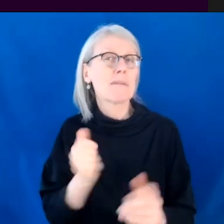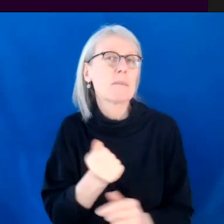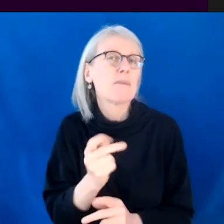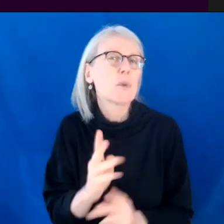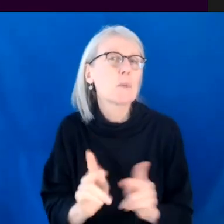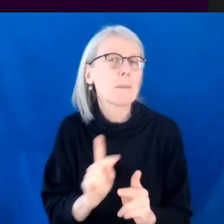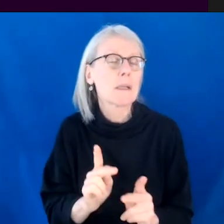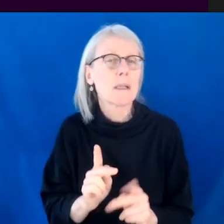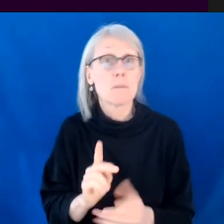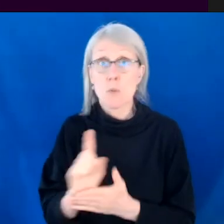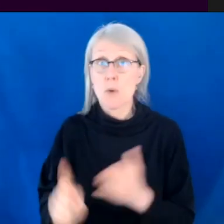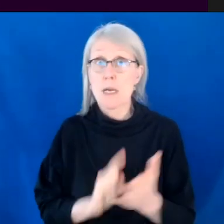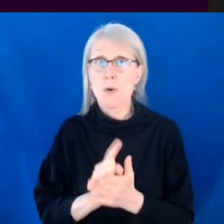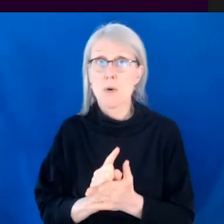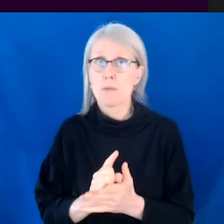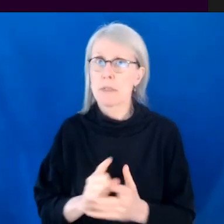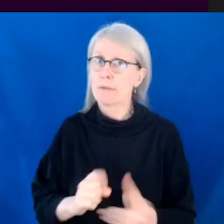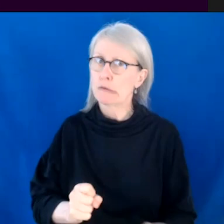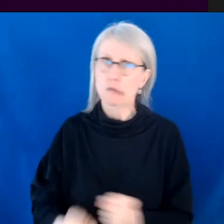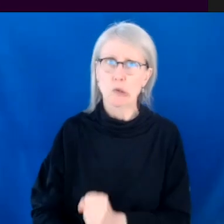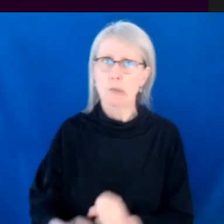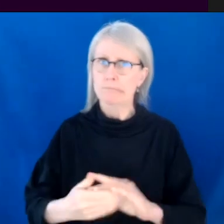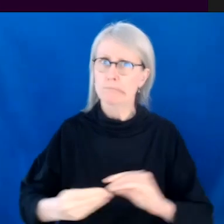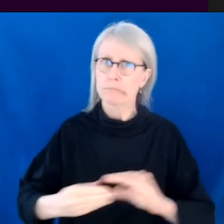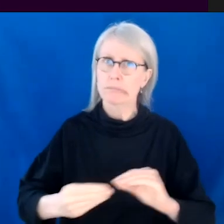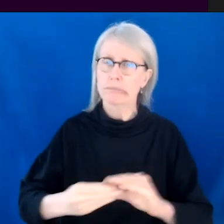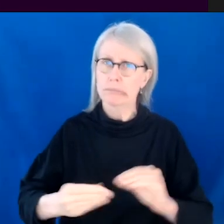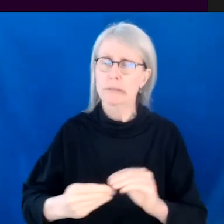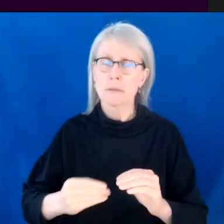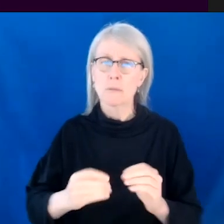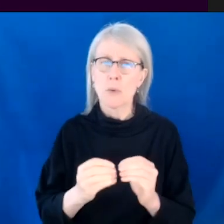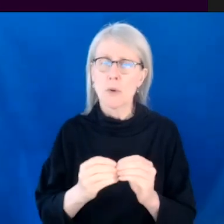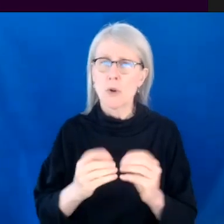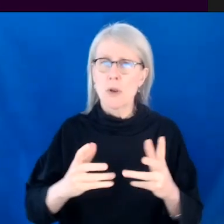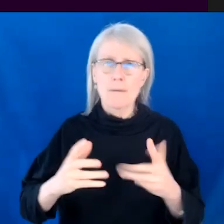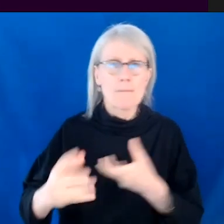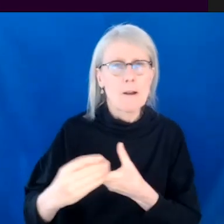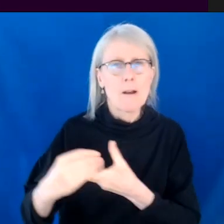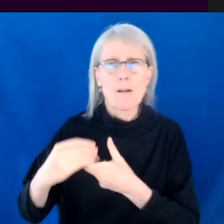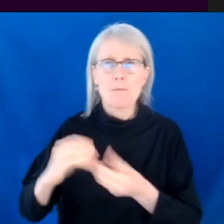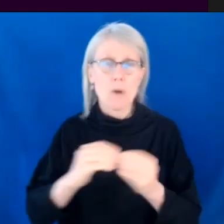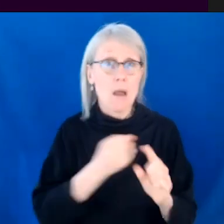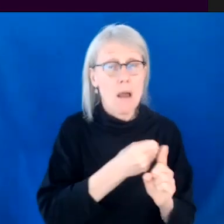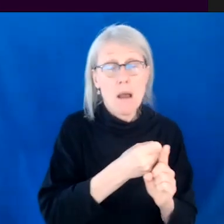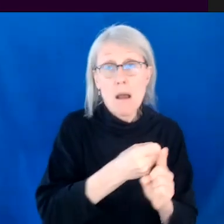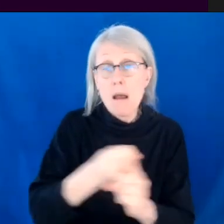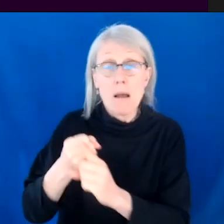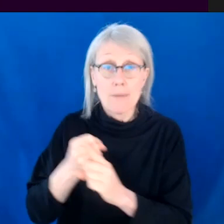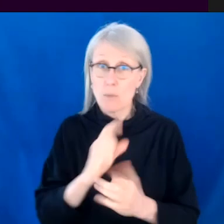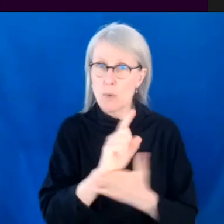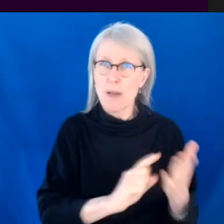stronger engine, like story engine, or is more high concept and more plot driven. Whereas,